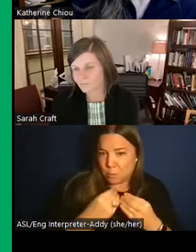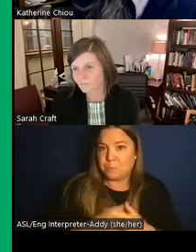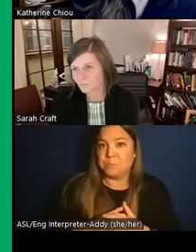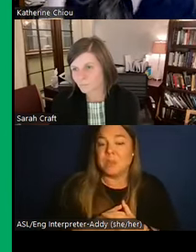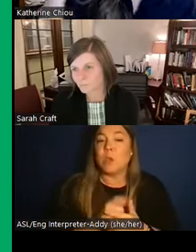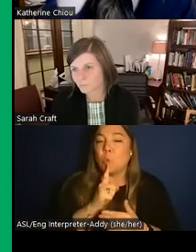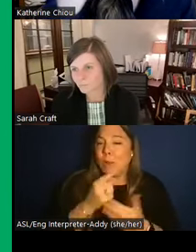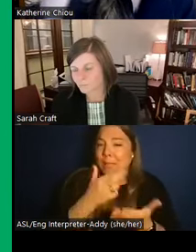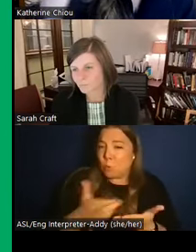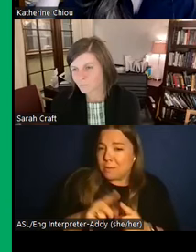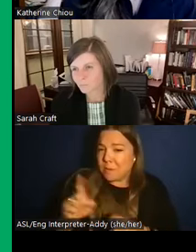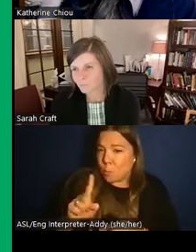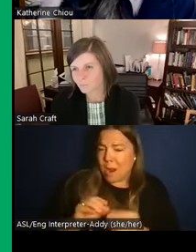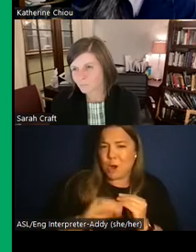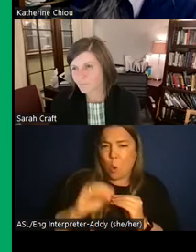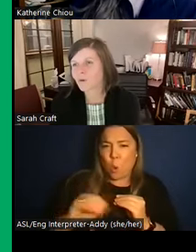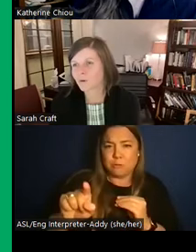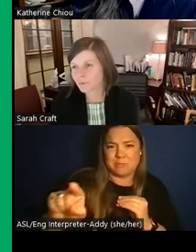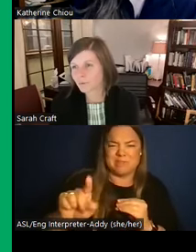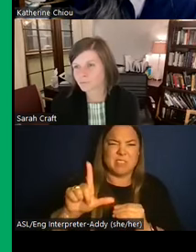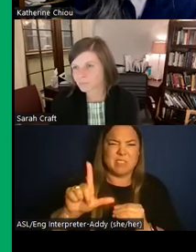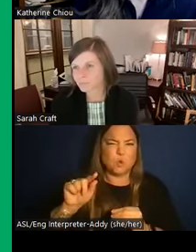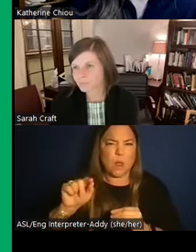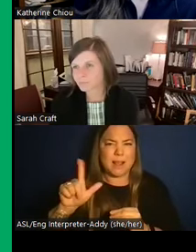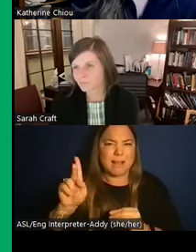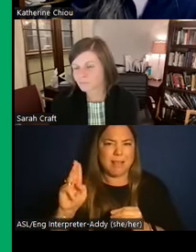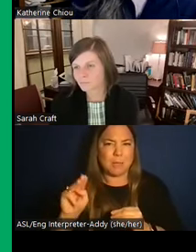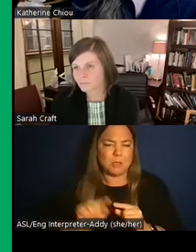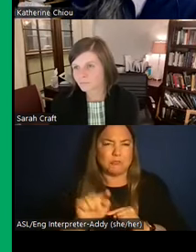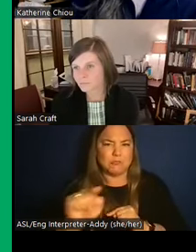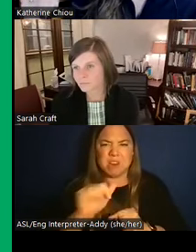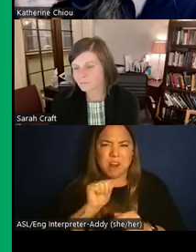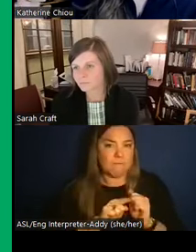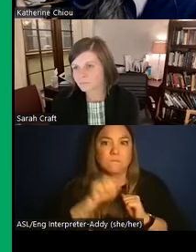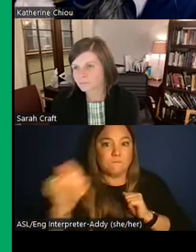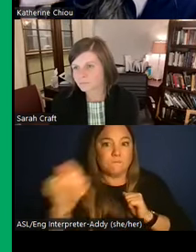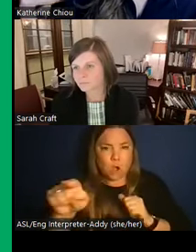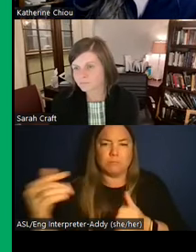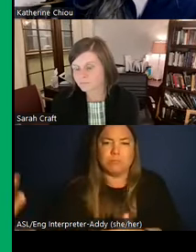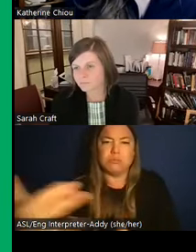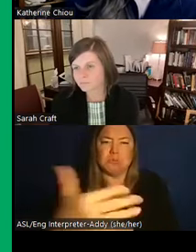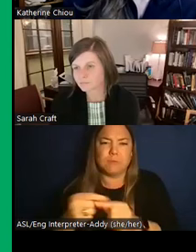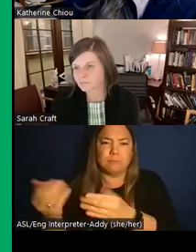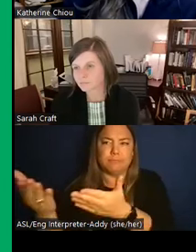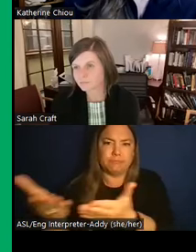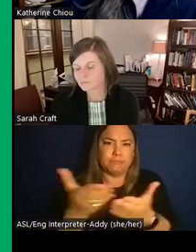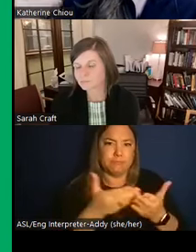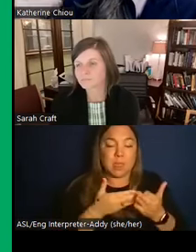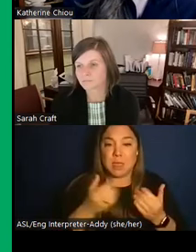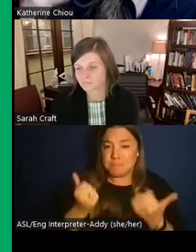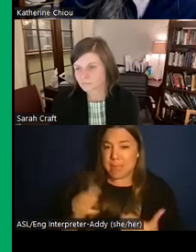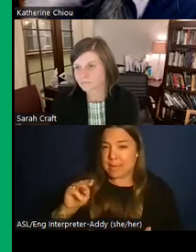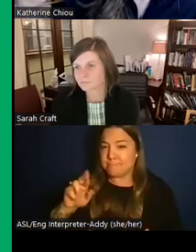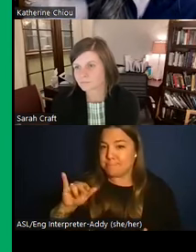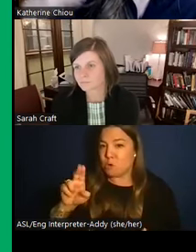ocean. The ocean is roughly like 20 kilometers away, so not too far, but a lot of marine fishes were showing up, and this